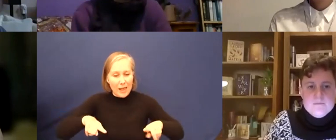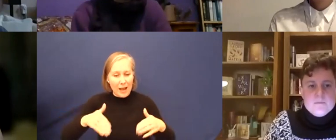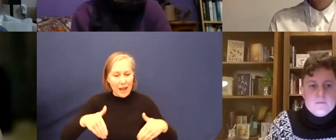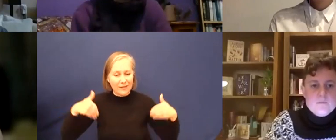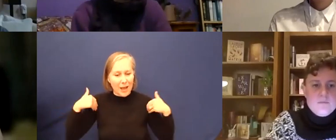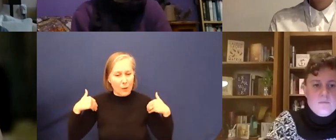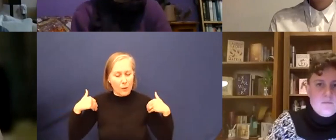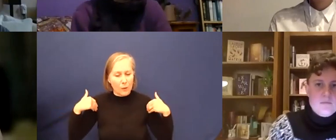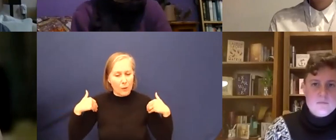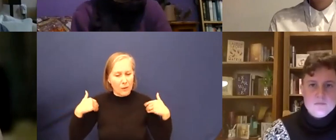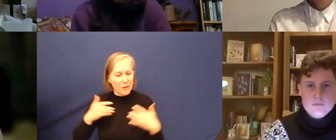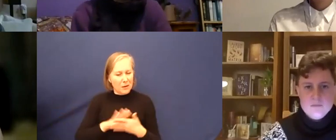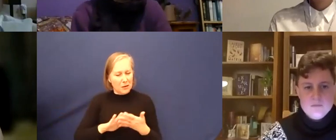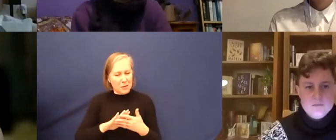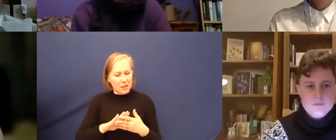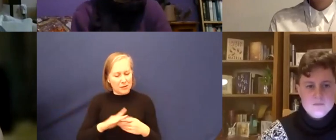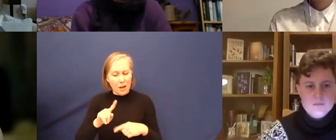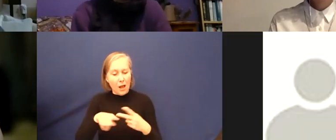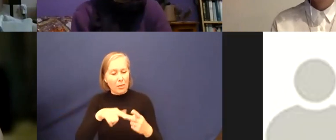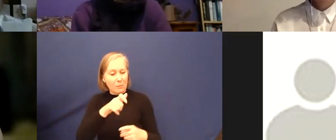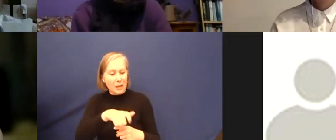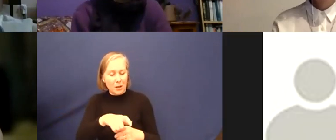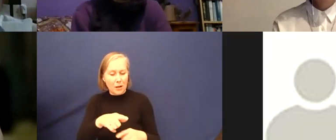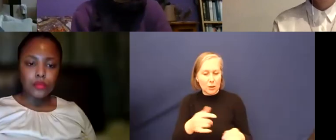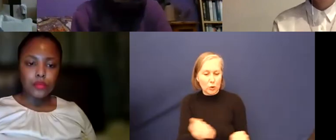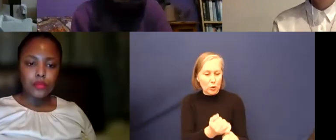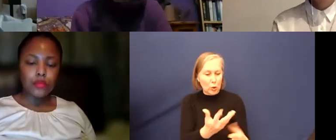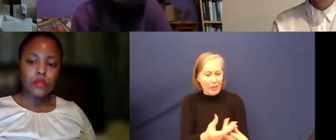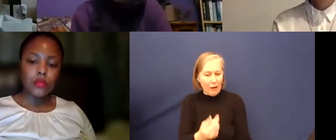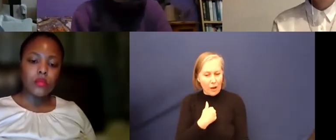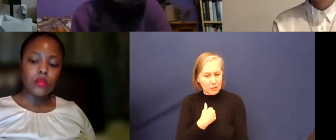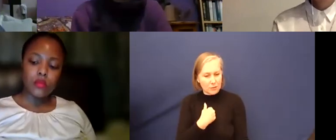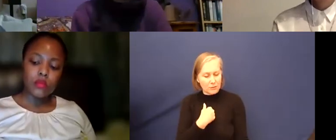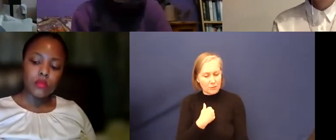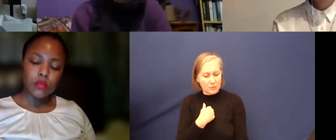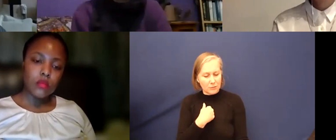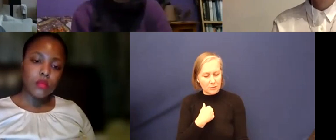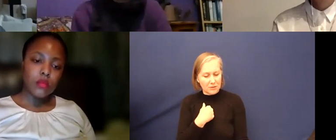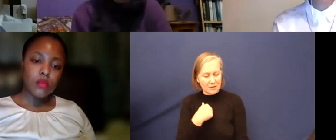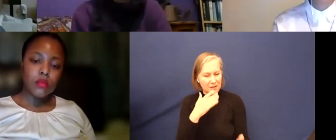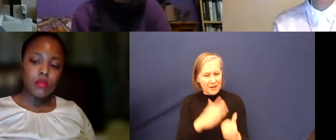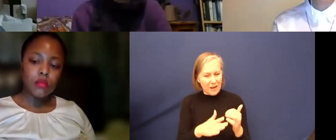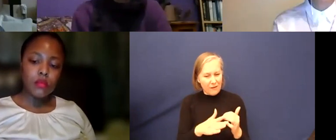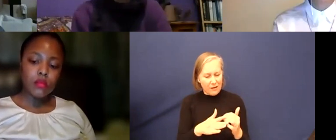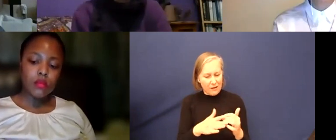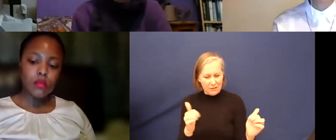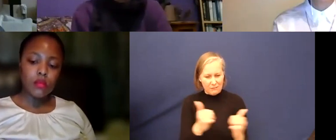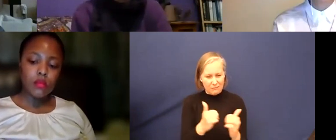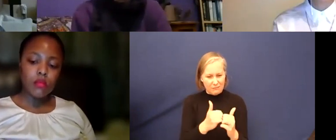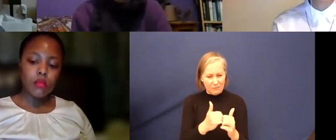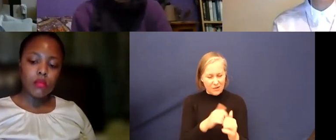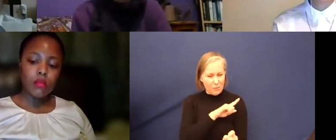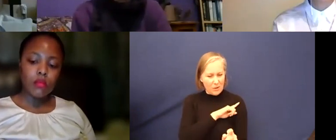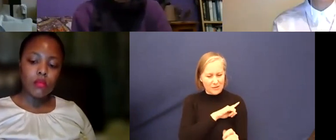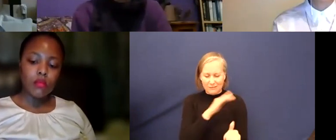things, the, the, when other people end up doing, doing it without us, it's never fit for purpose. It's always wrong.